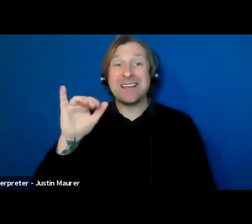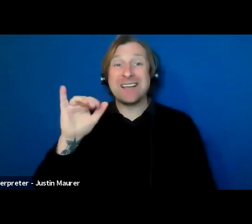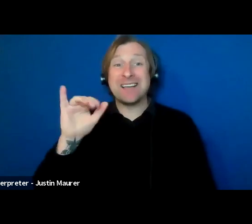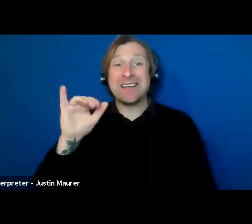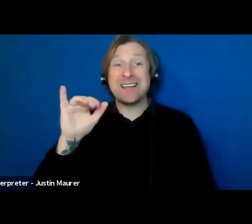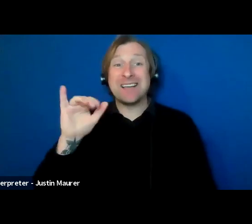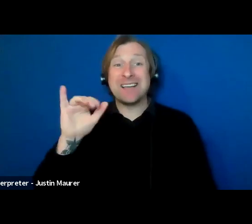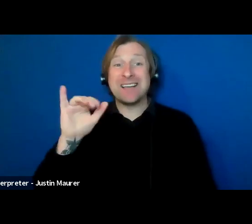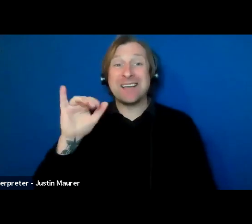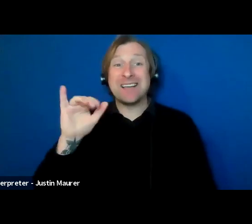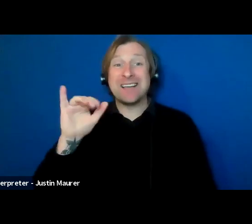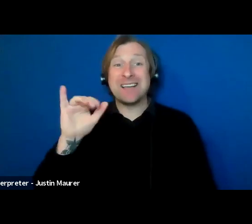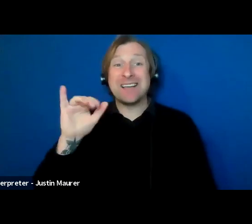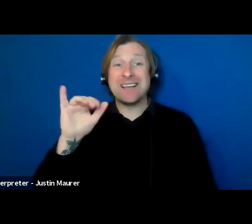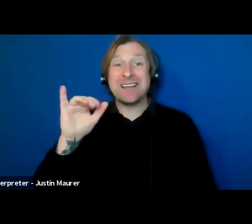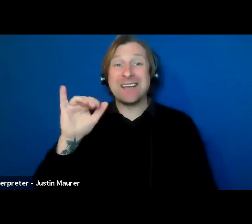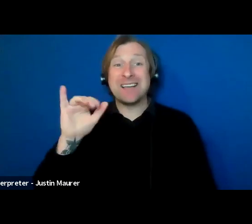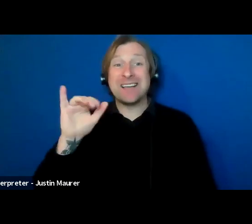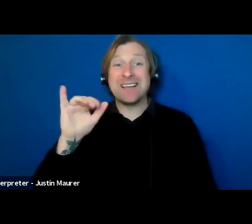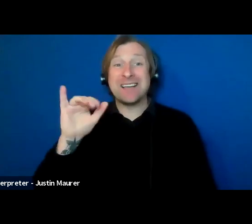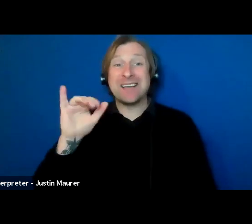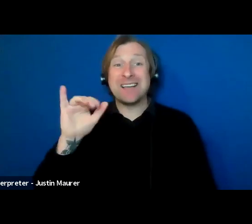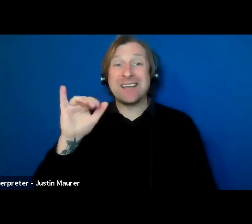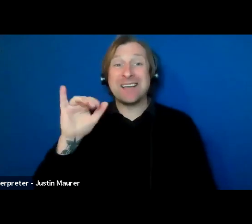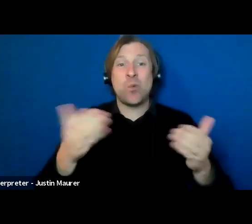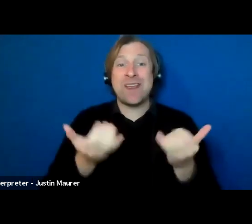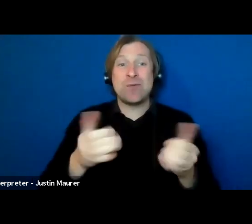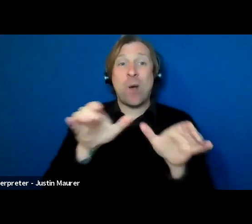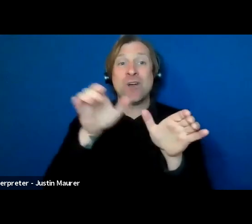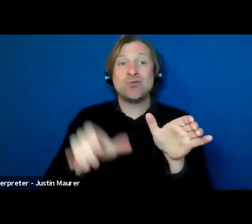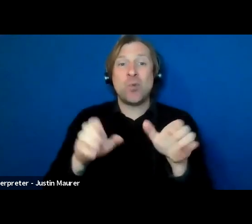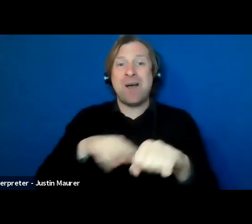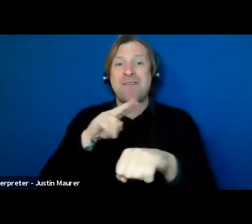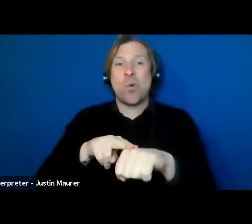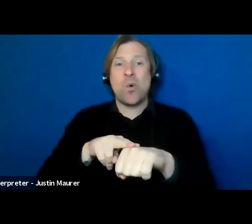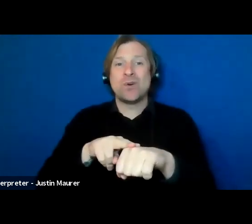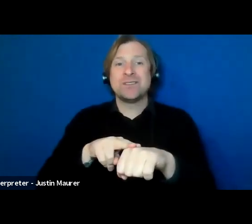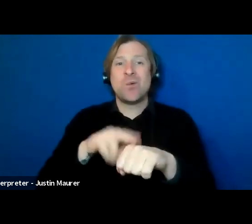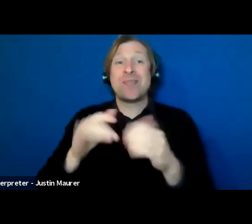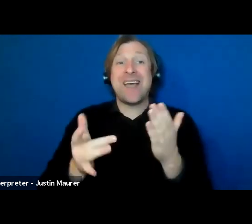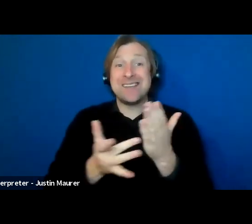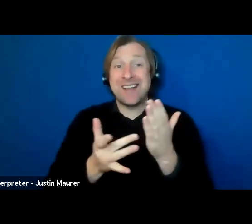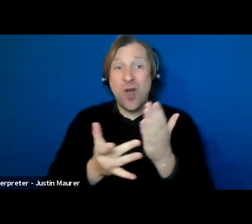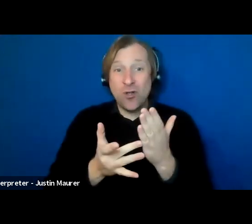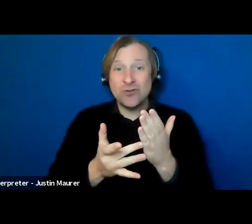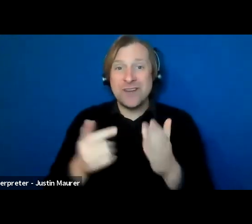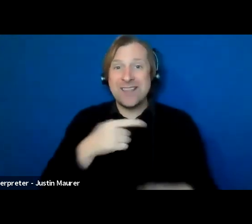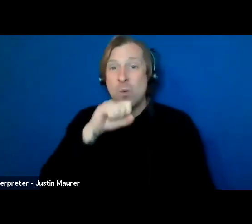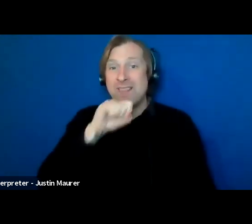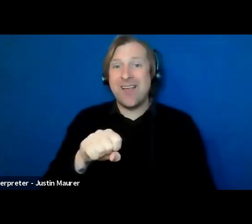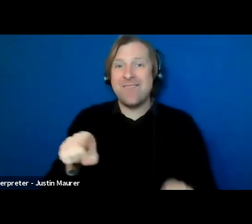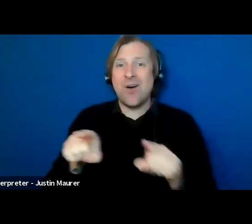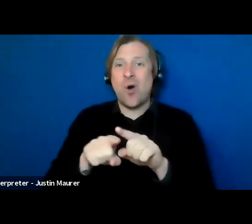topic on itself. Merriam I want to say to the audience. Merriam You know here we are in zoom and of course. Merriam With that technology that we love there